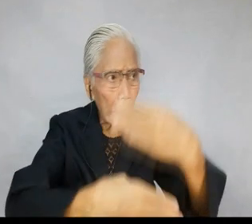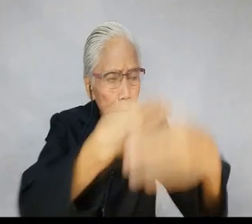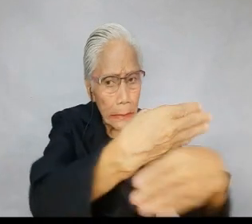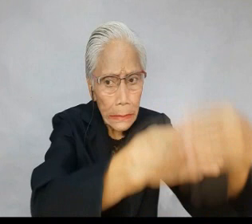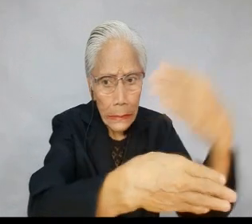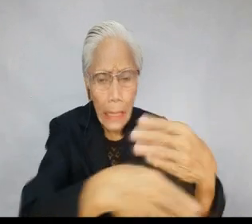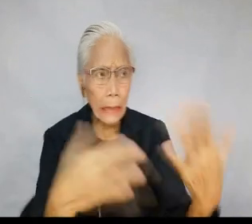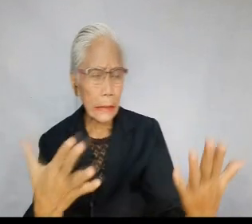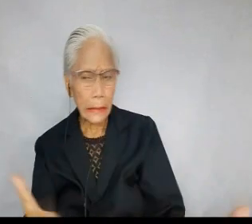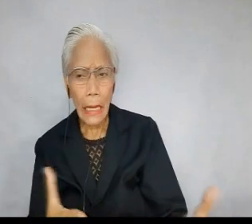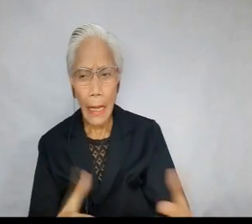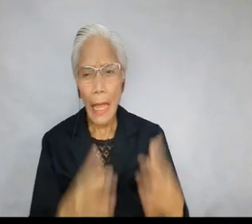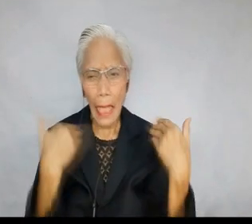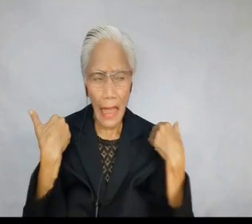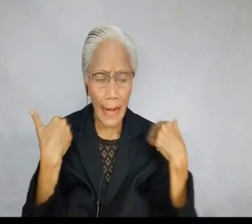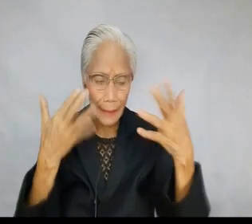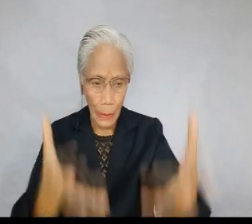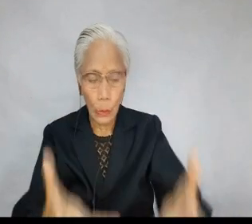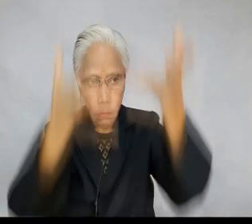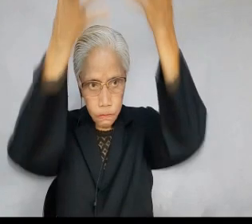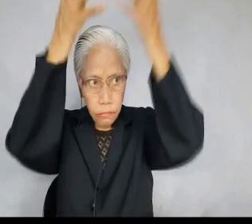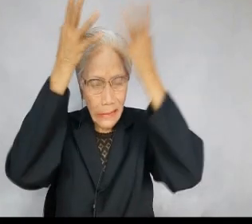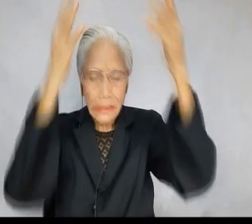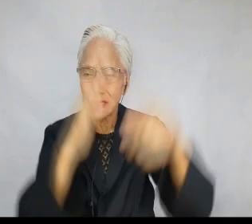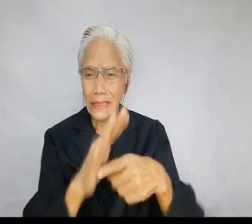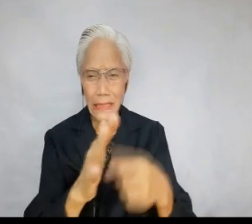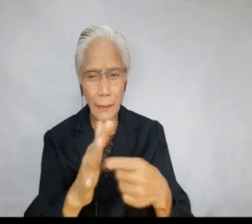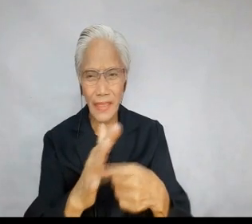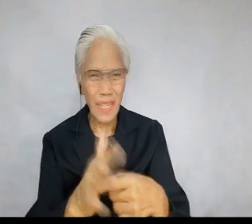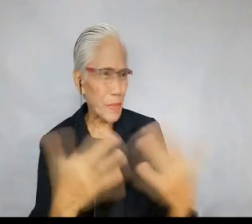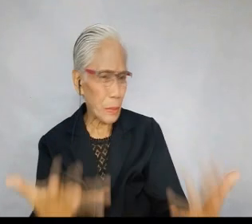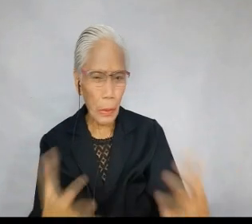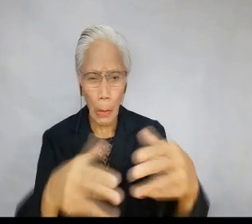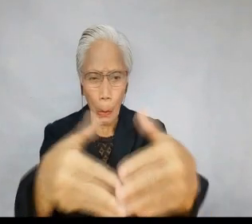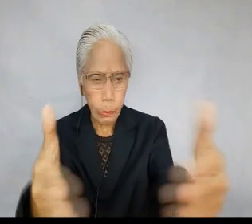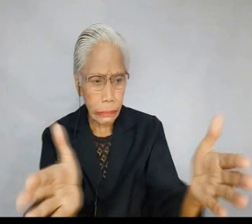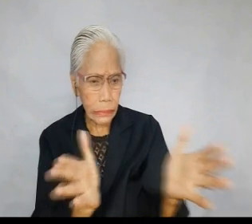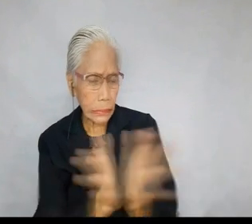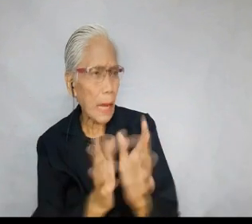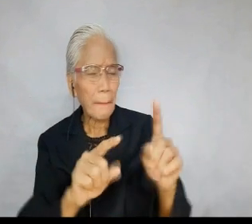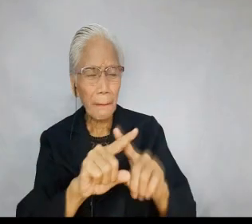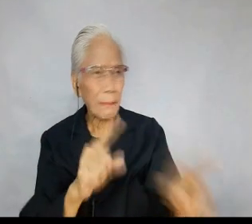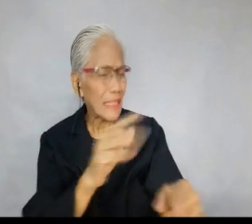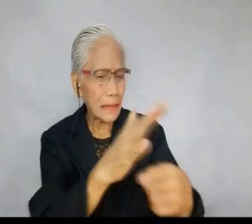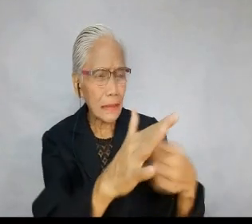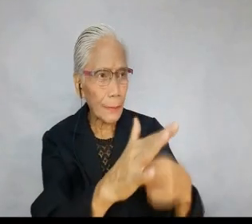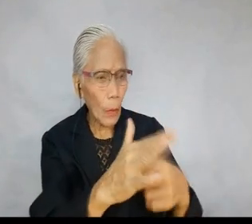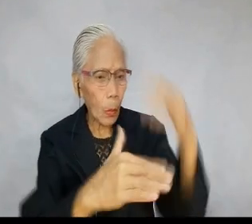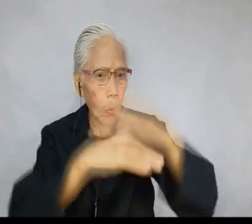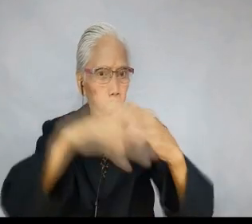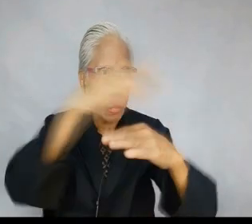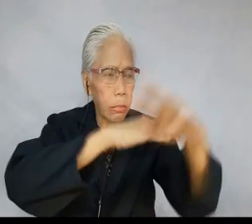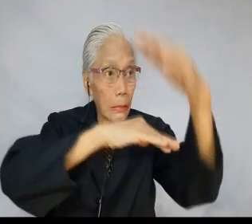engine blocks from one repair shop to other repair shops. 32. Four men would lift the engine block onto her head, sometimes onto